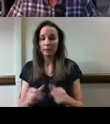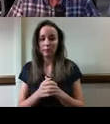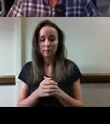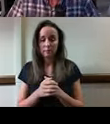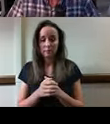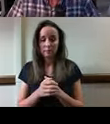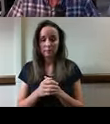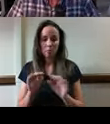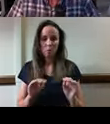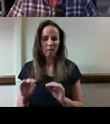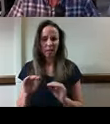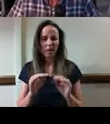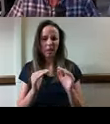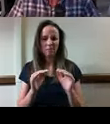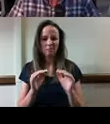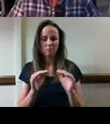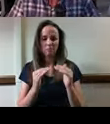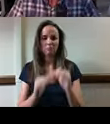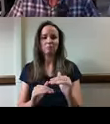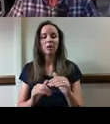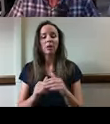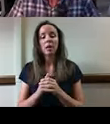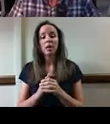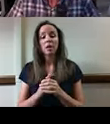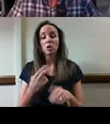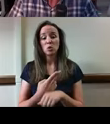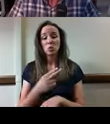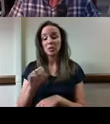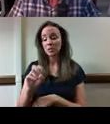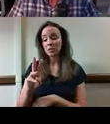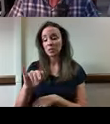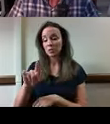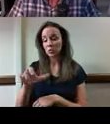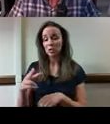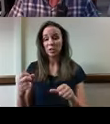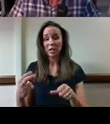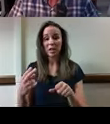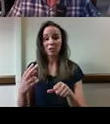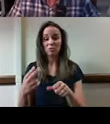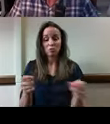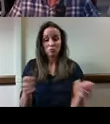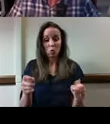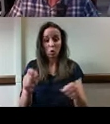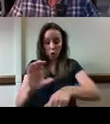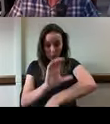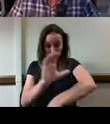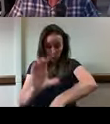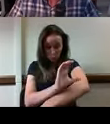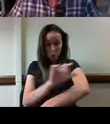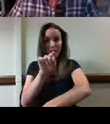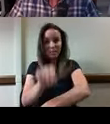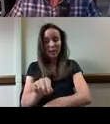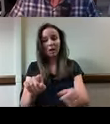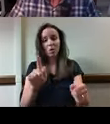These people through the power of switches can control their computer and through their computer control their home environment.